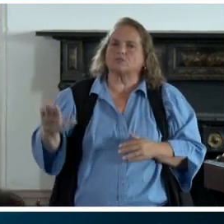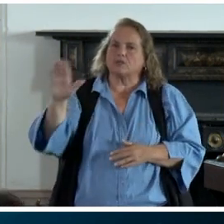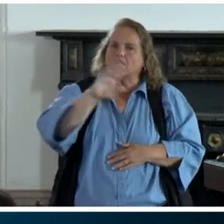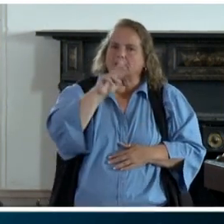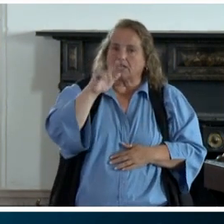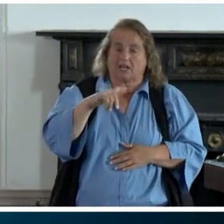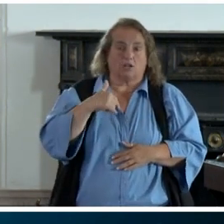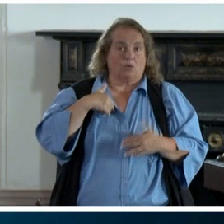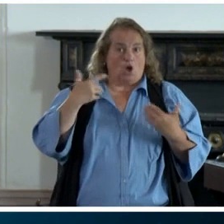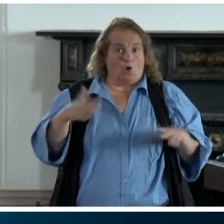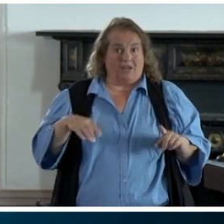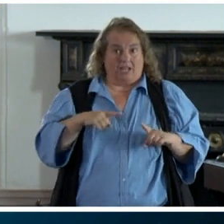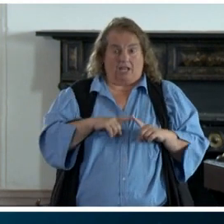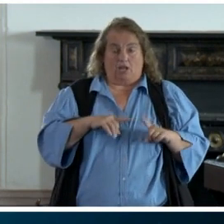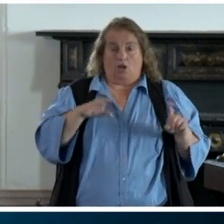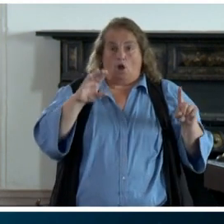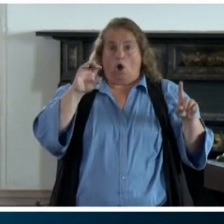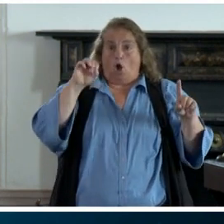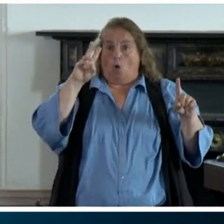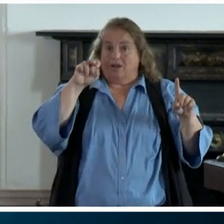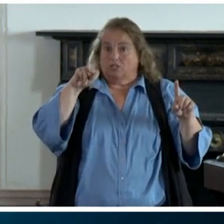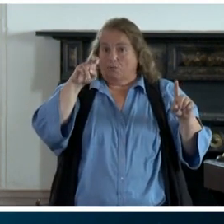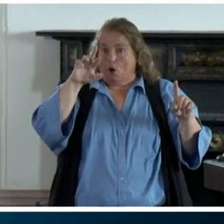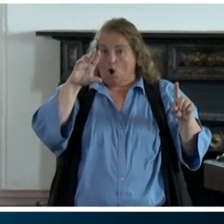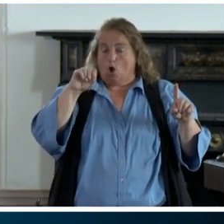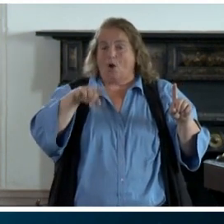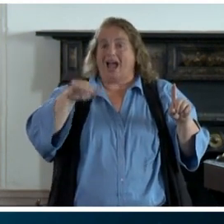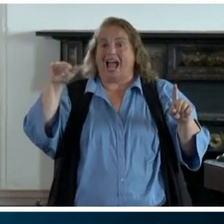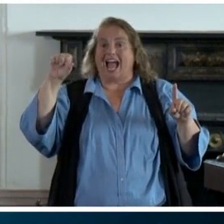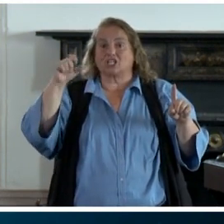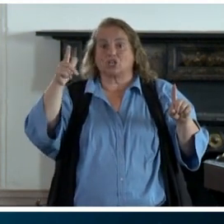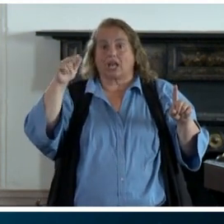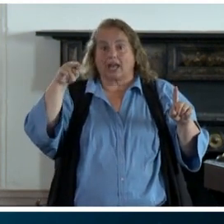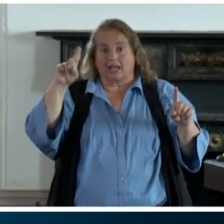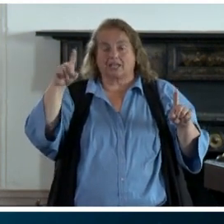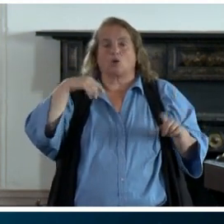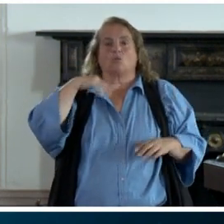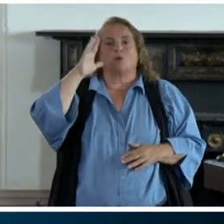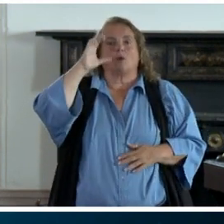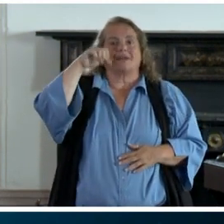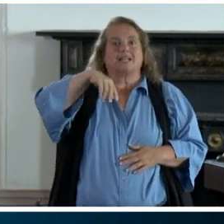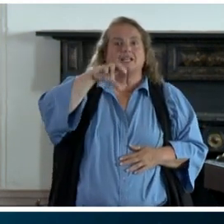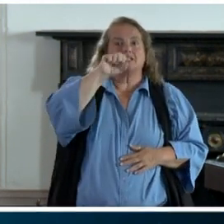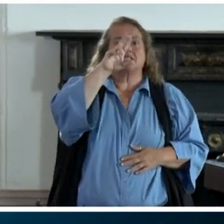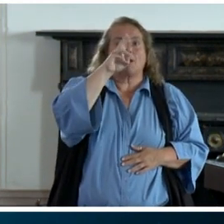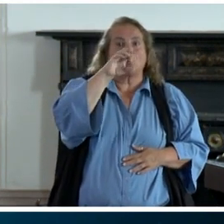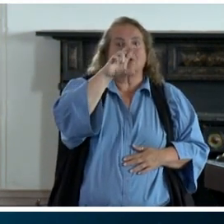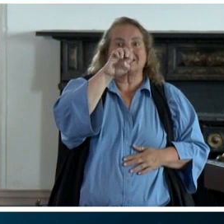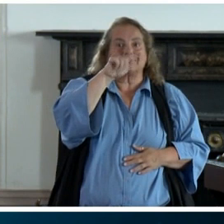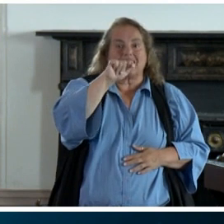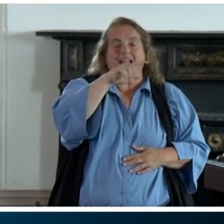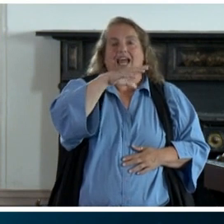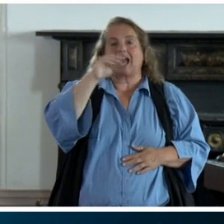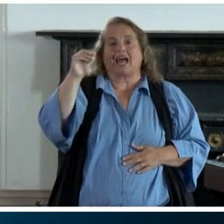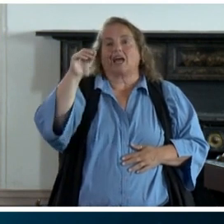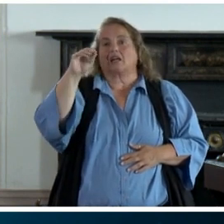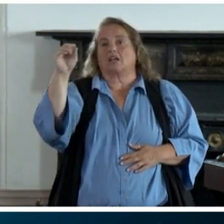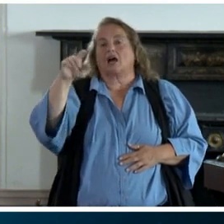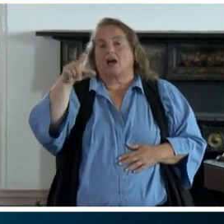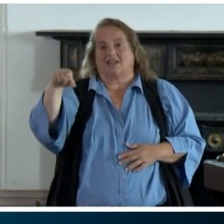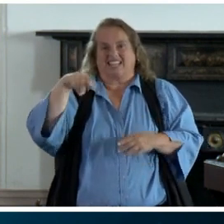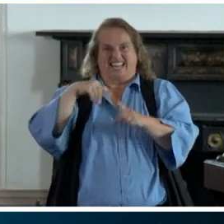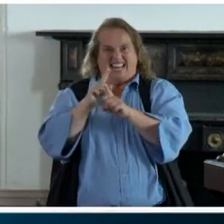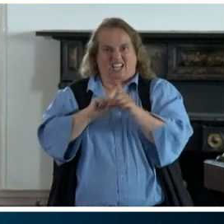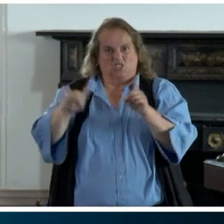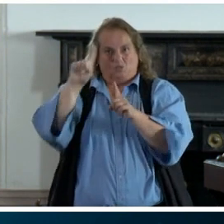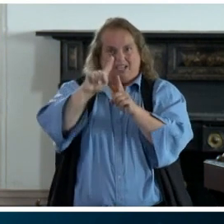Owensboro and Ashland this week. We're going to be in Somerset and Hopkinsville next week. And like I said, we're going to be issuing an RFP to